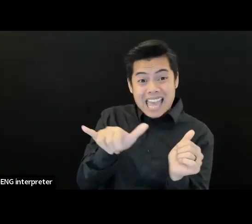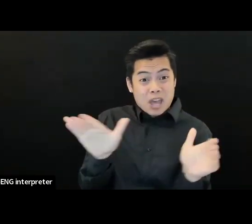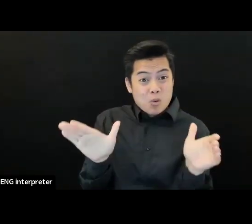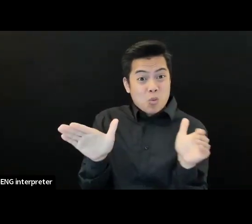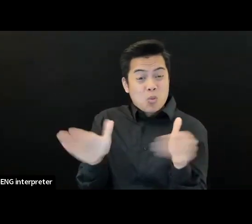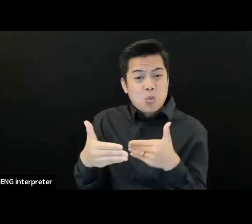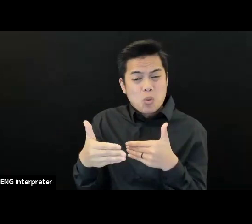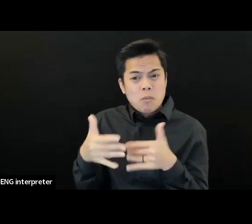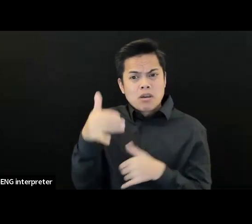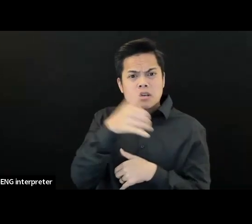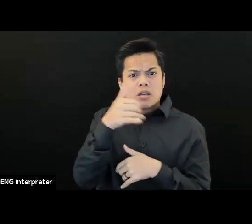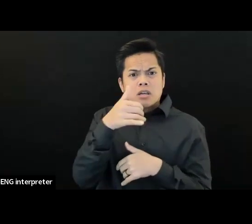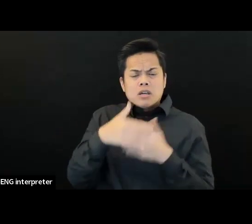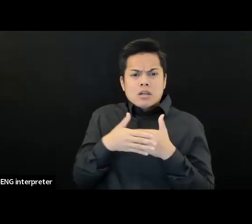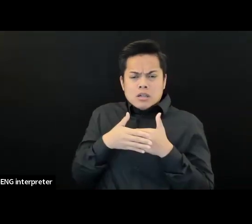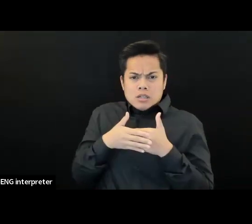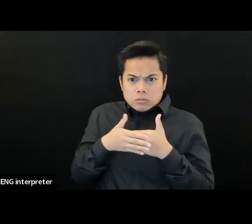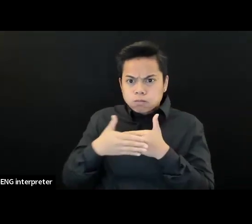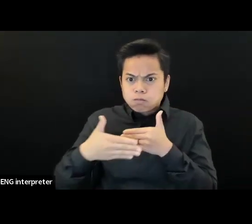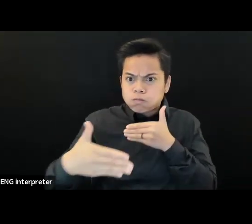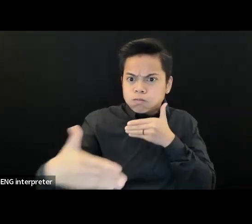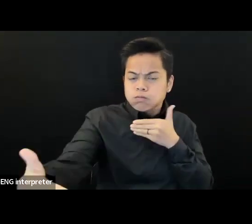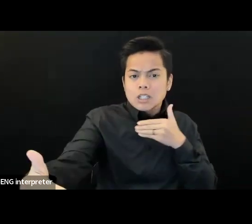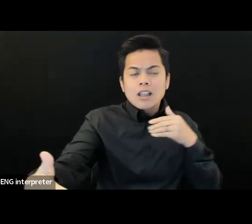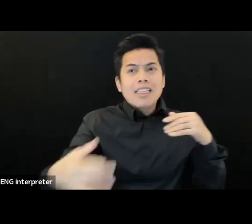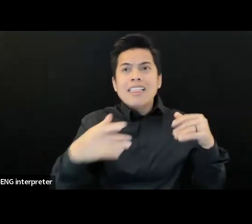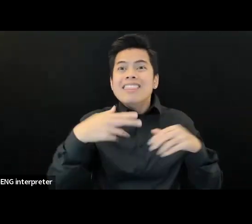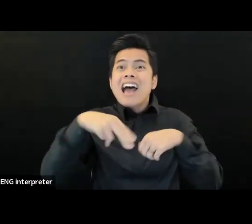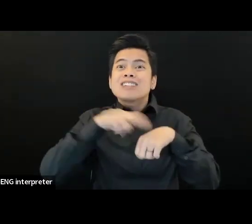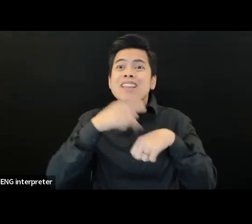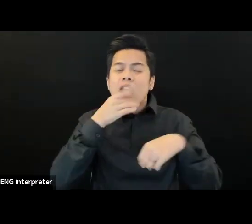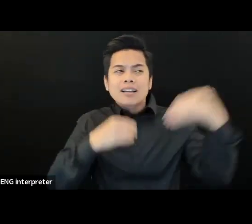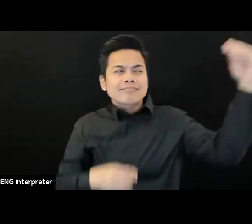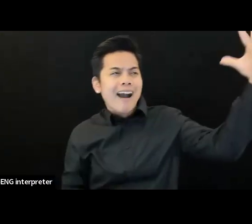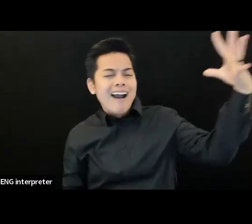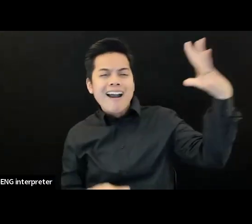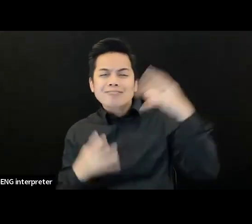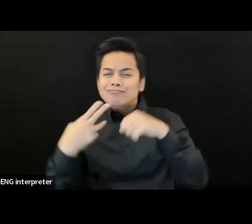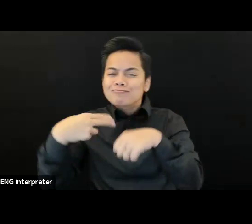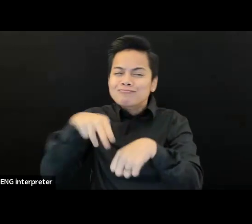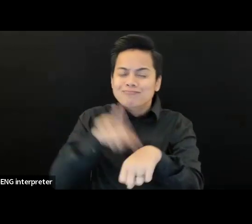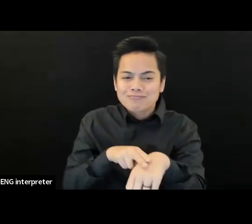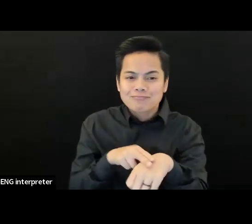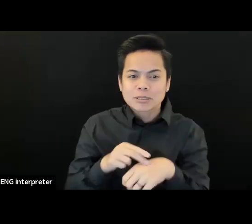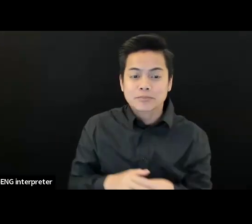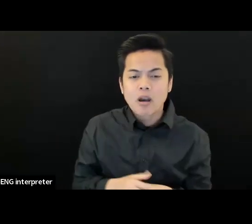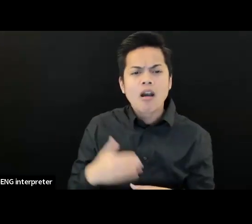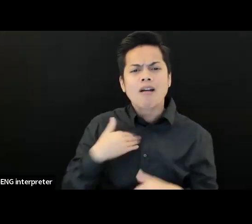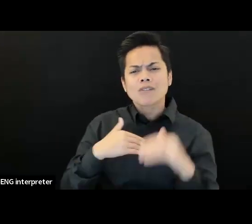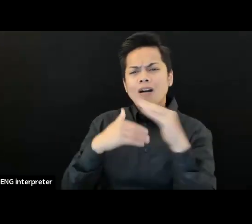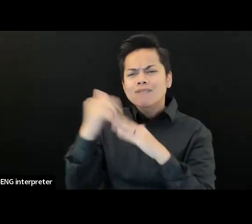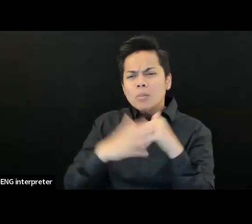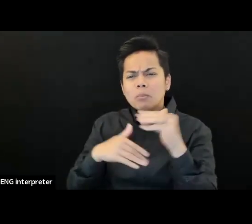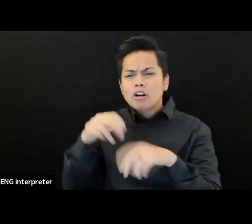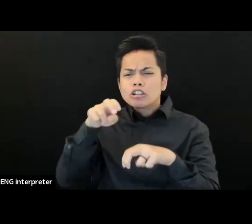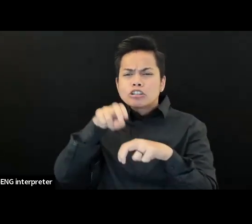Again, facing the screen, the cozy chairs, you can kind of see a big chair that is kind